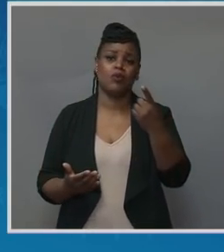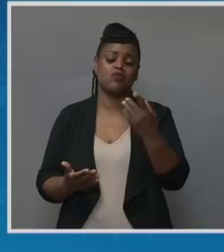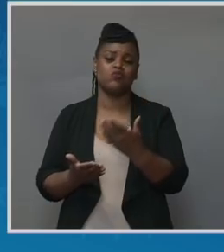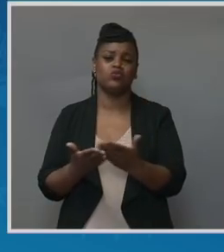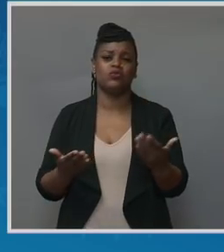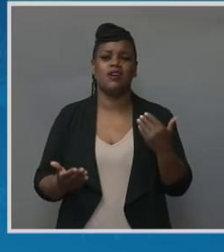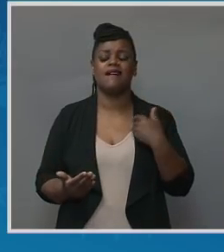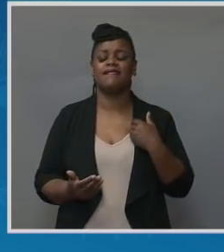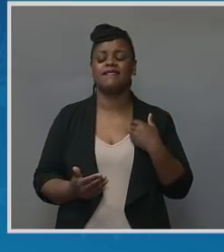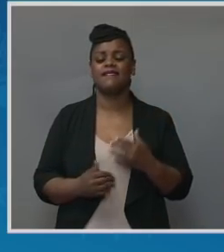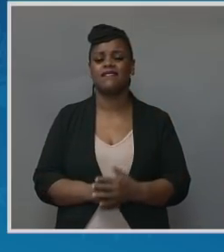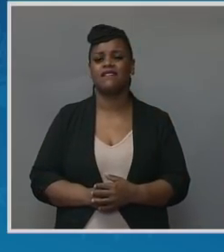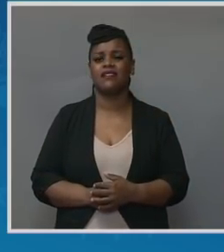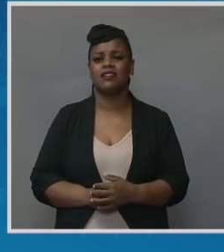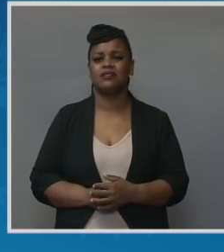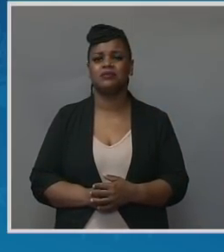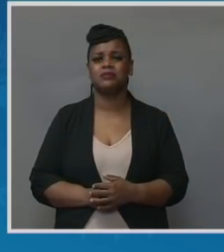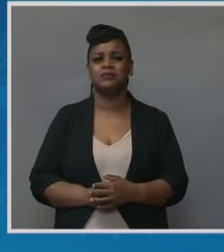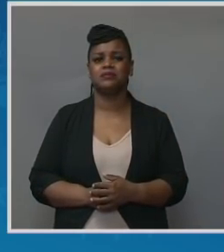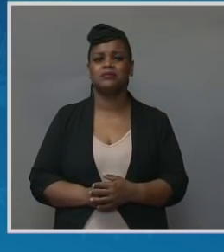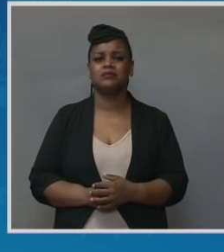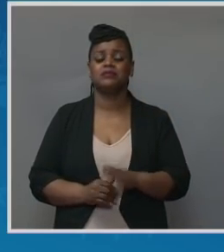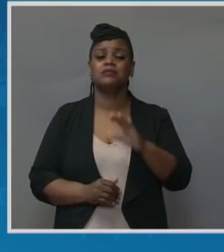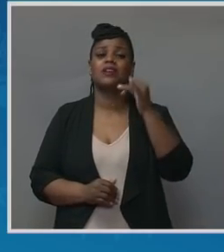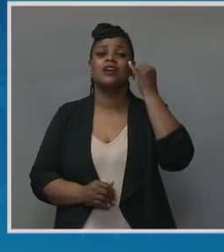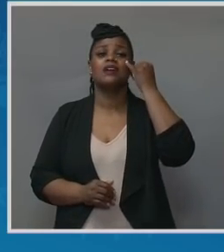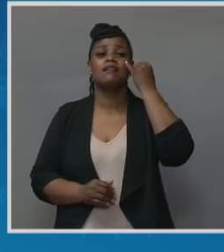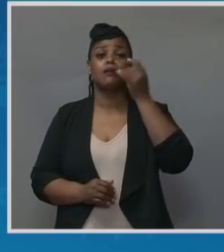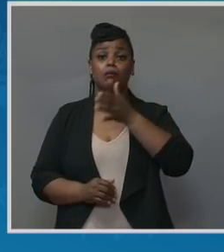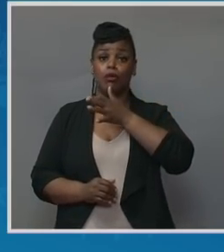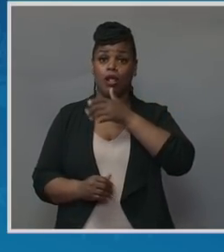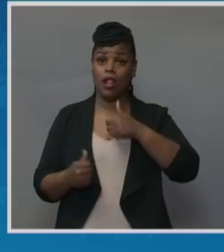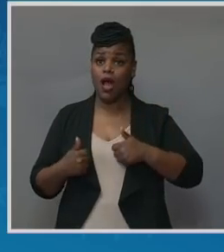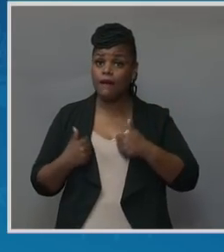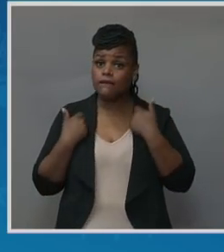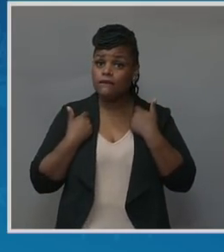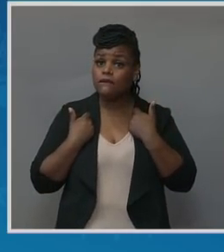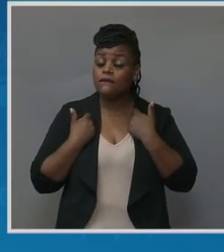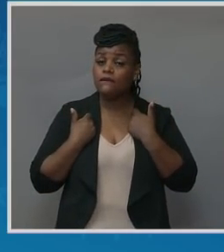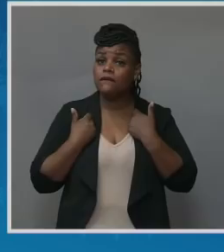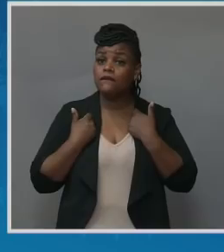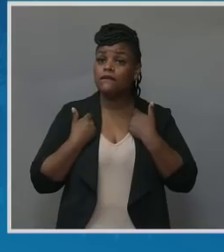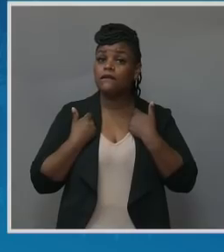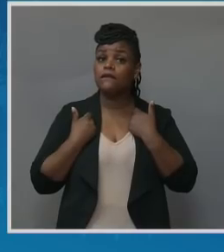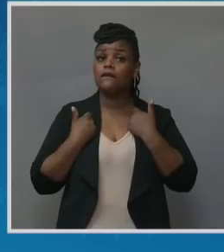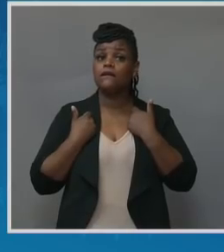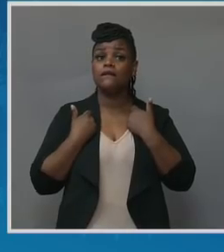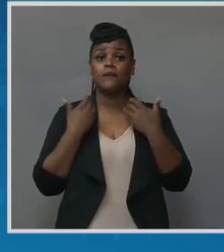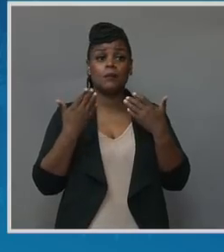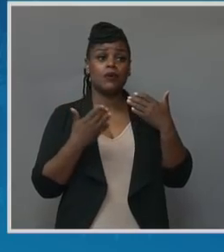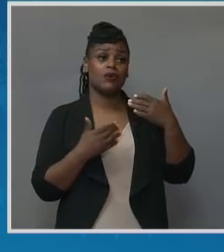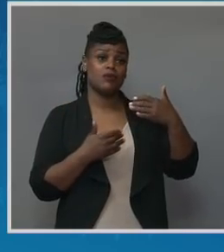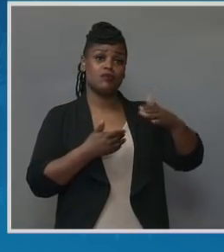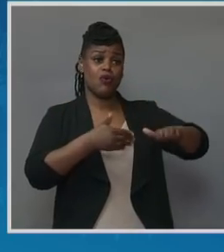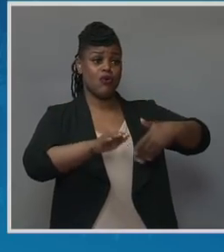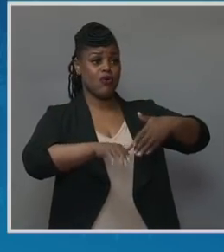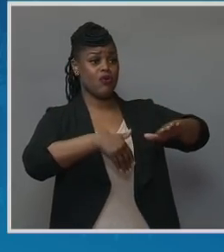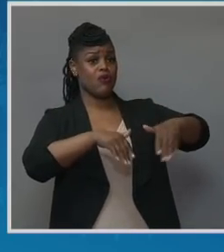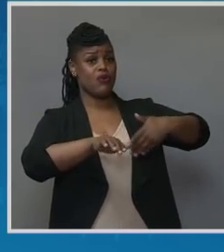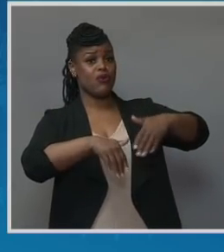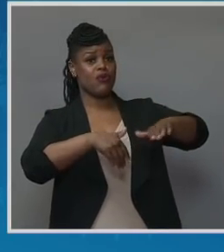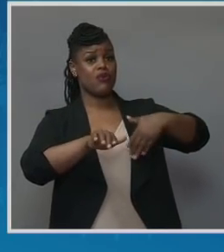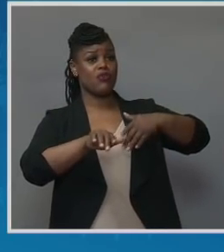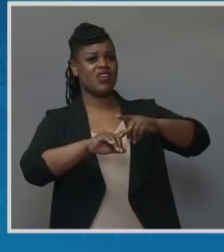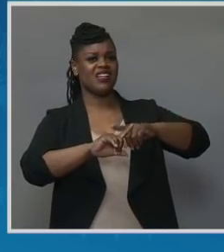If a mother manages just to walk away with their life, they're likely walking into an existence of the shell of a life they